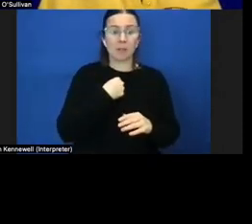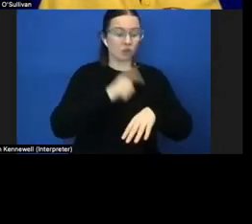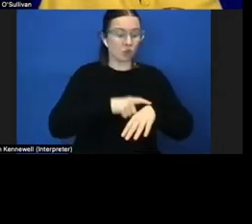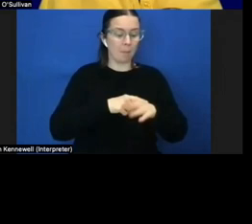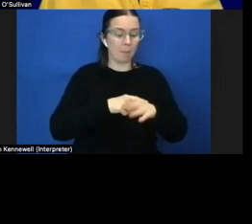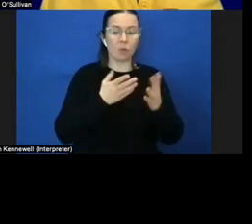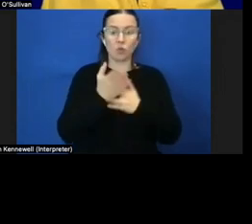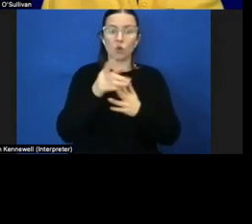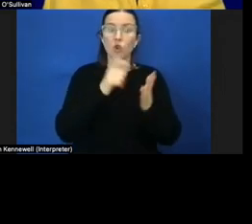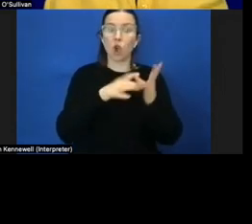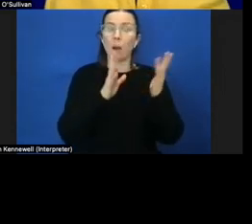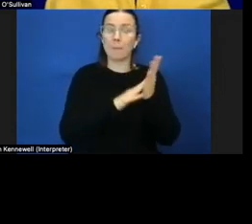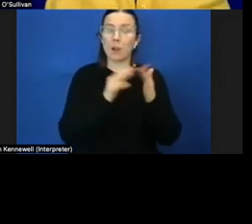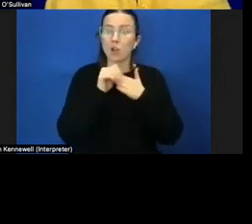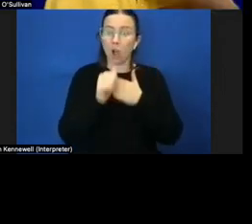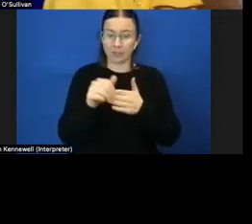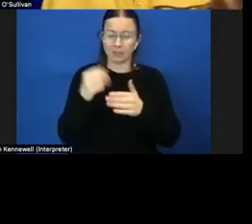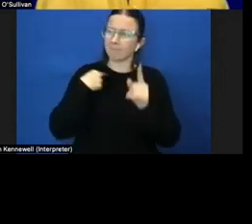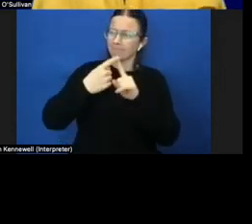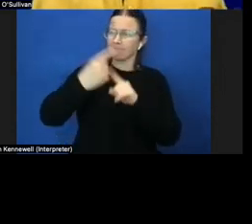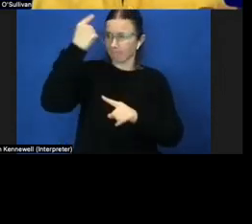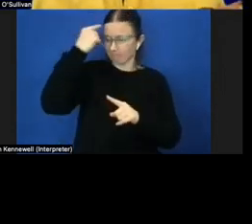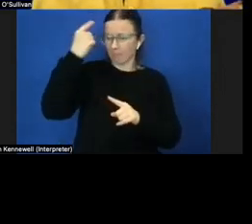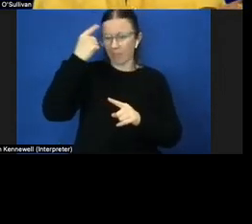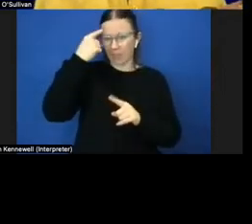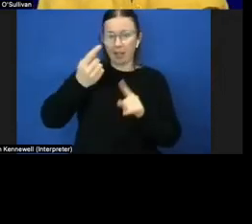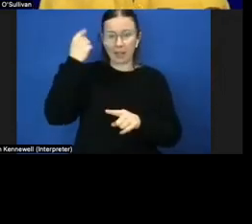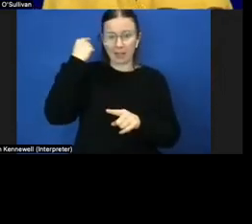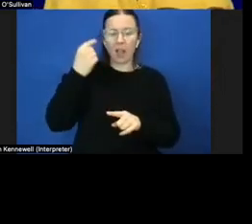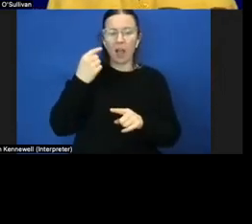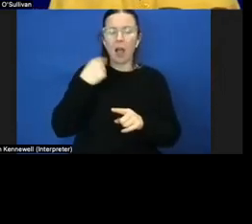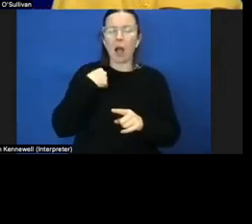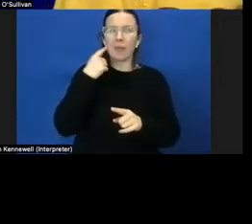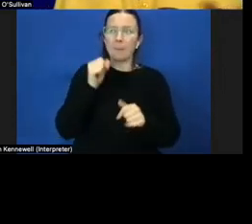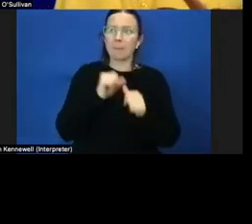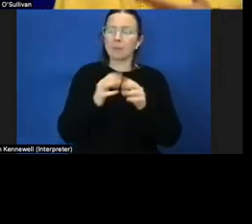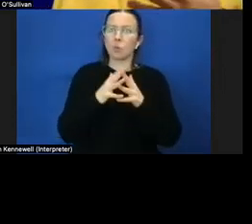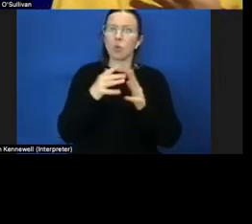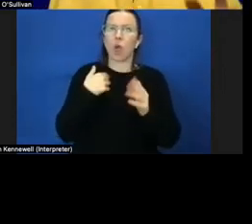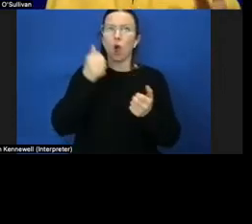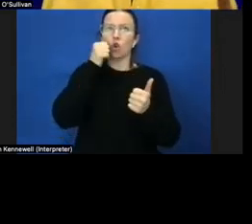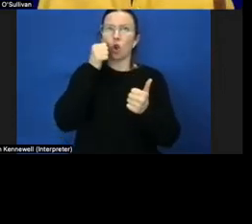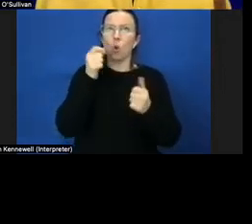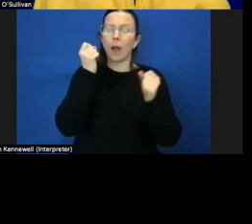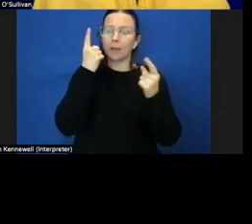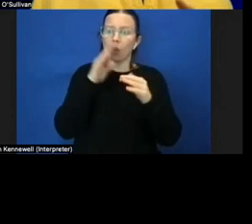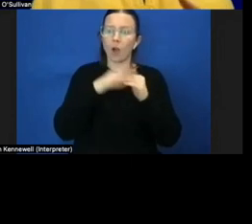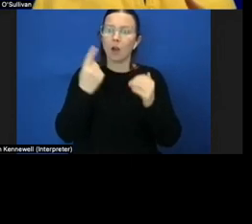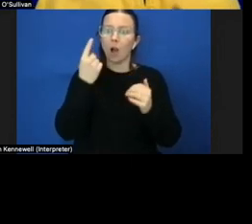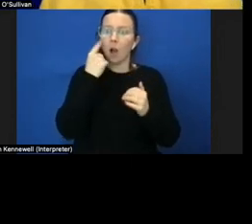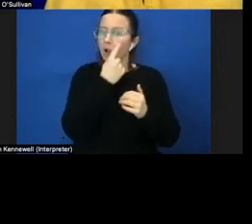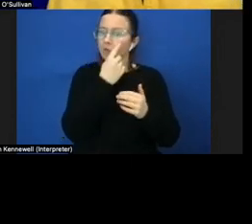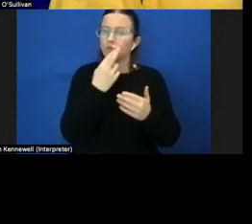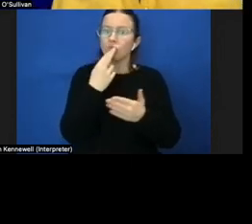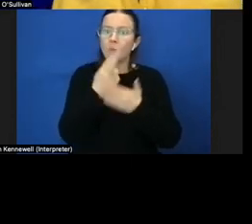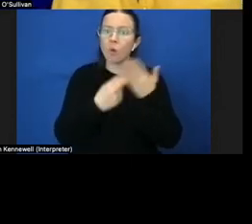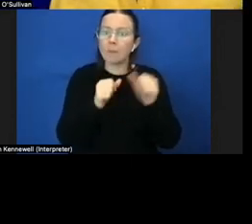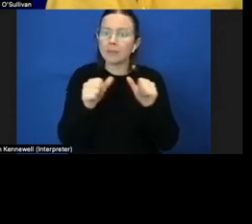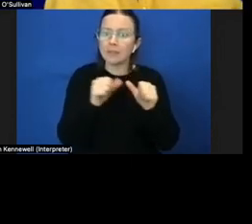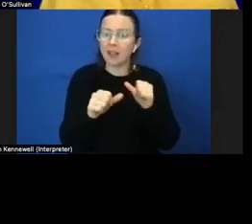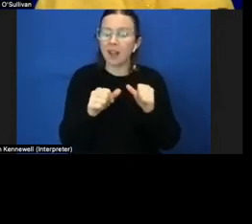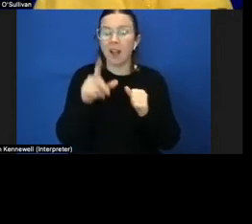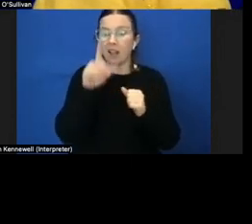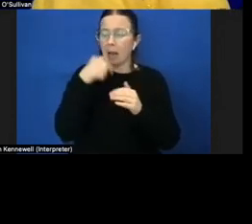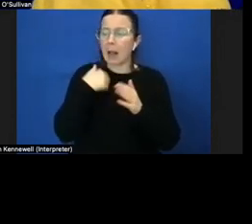think that at times i could have understood if i could understand eye reports better i could have assisted by moving people to different